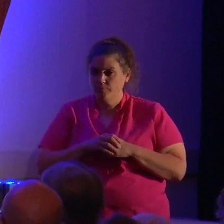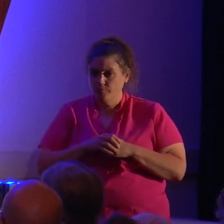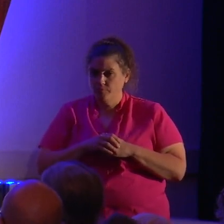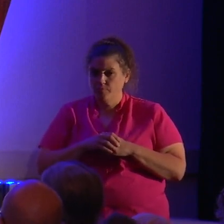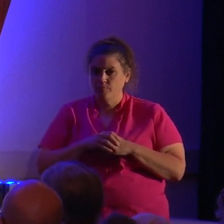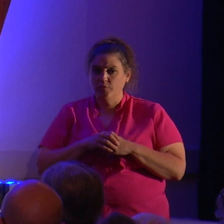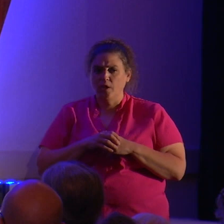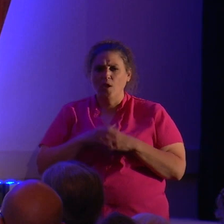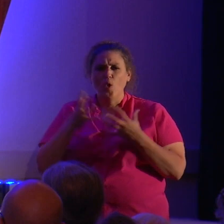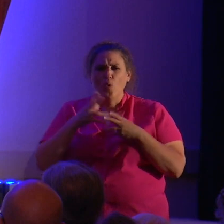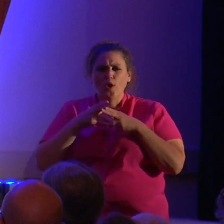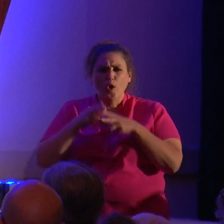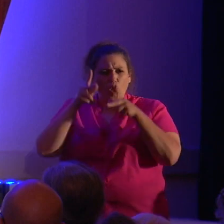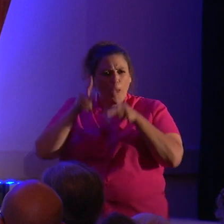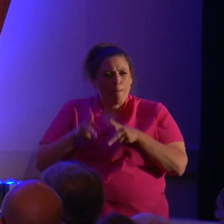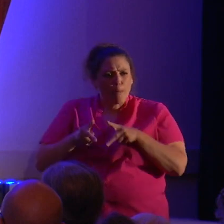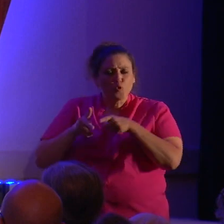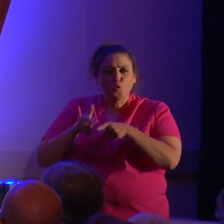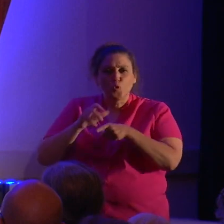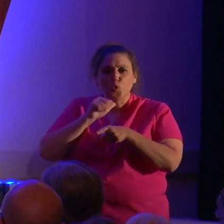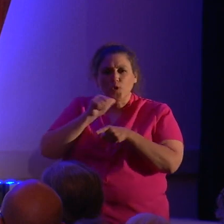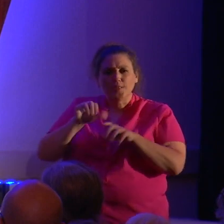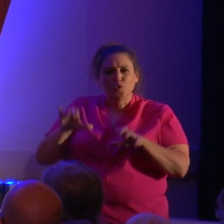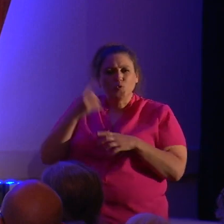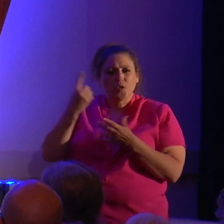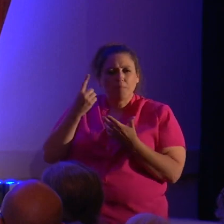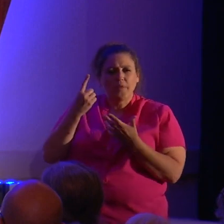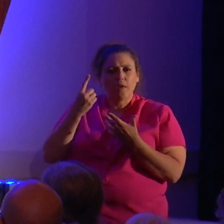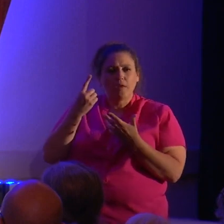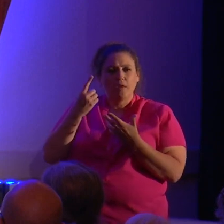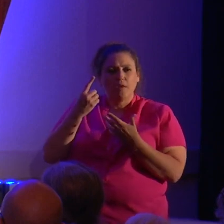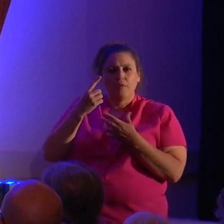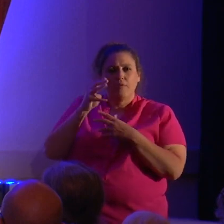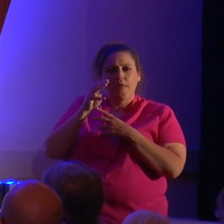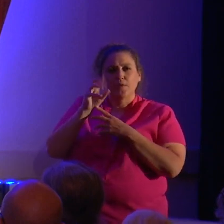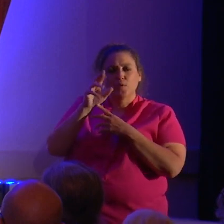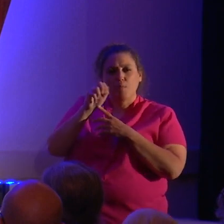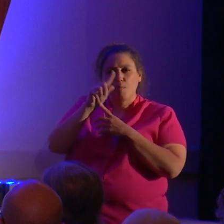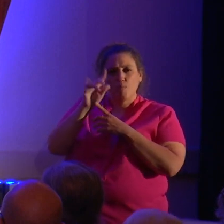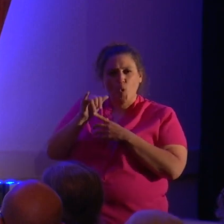is morally necessary? Immoral? I call him God.